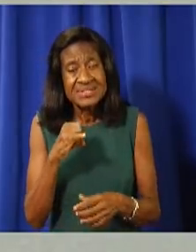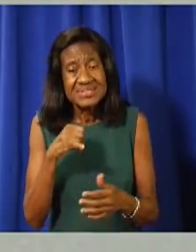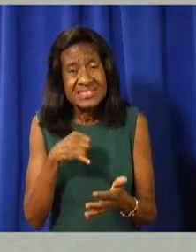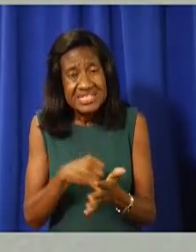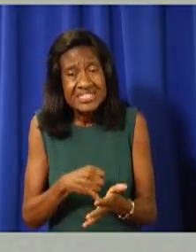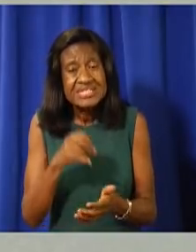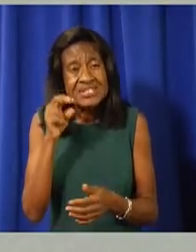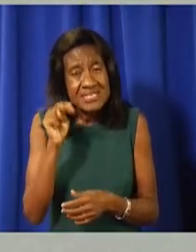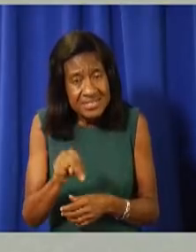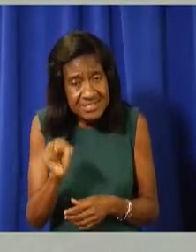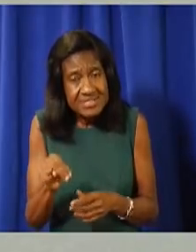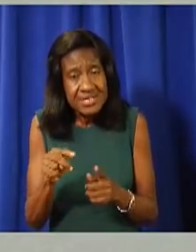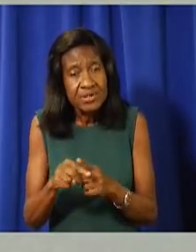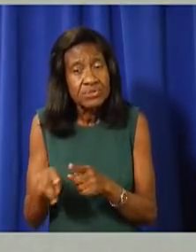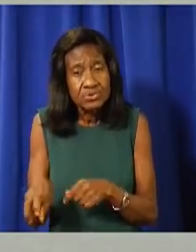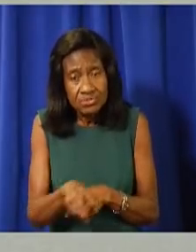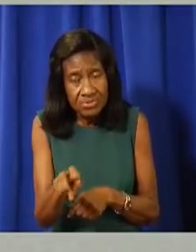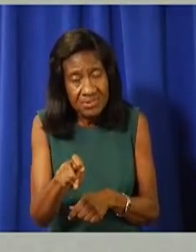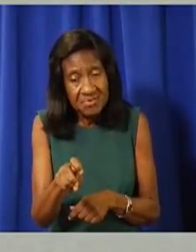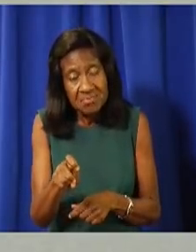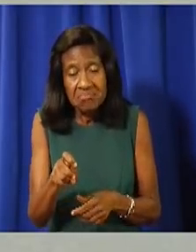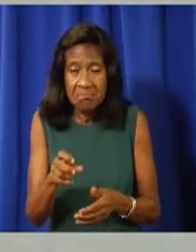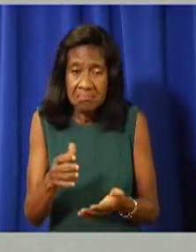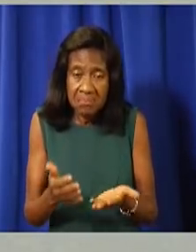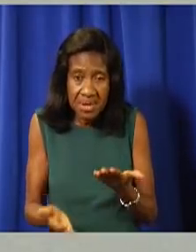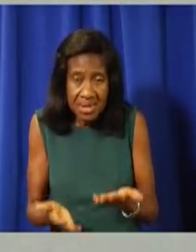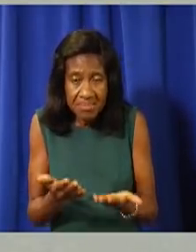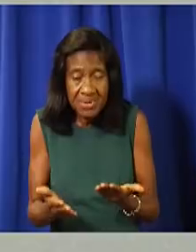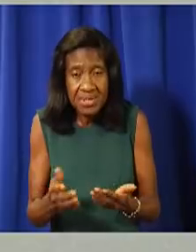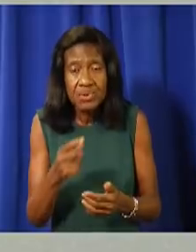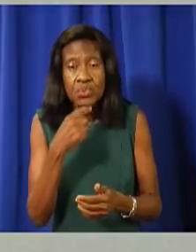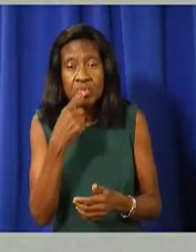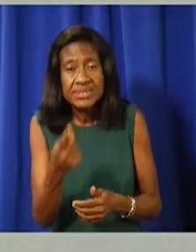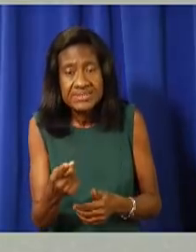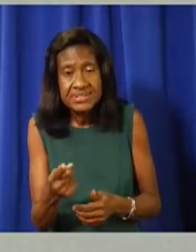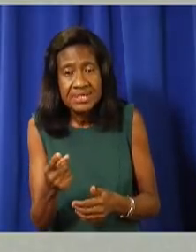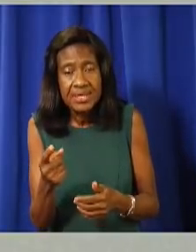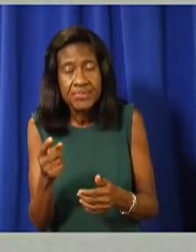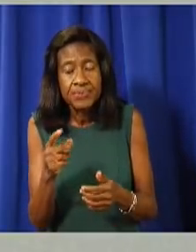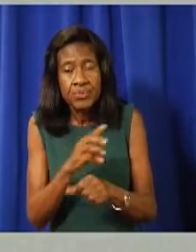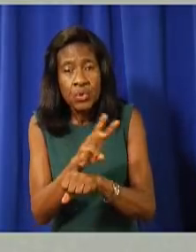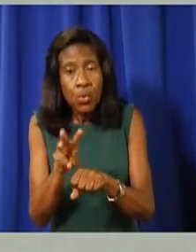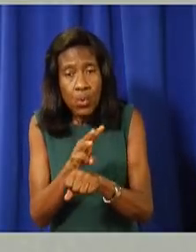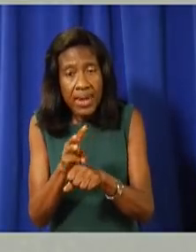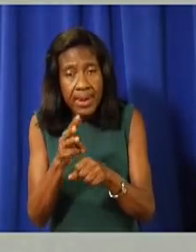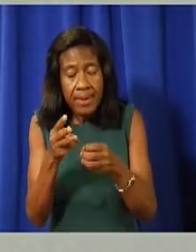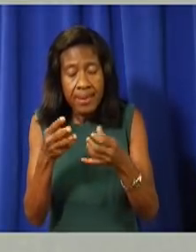We may recommend wearing a mask in some settings while requiring it in others.